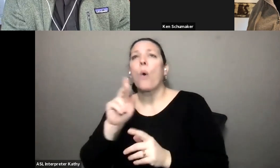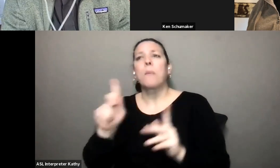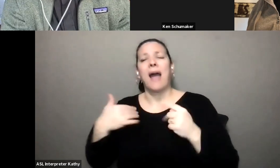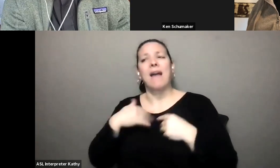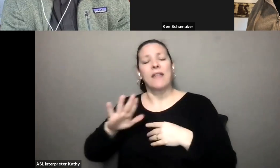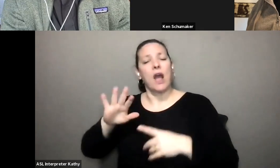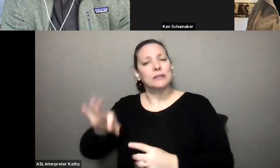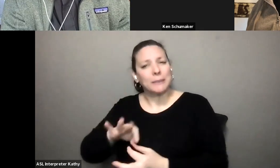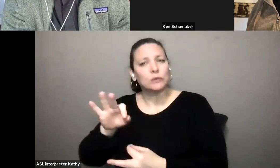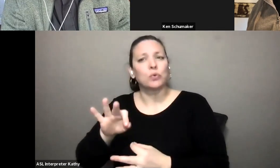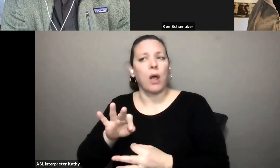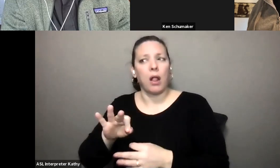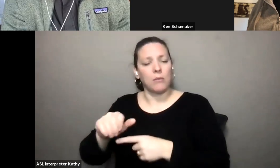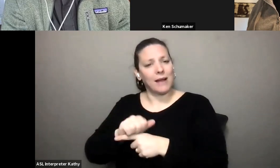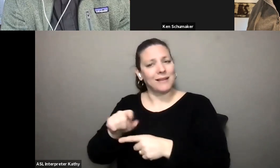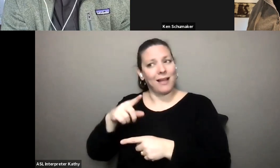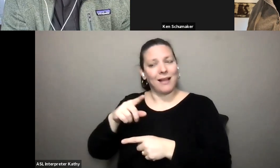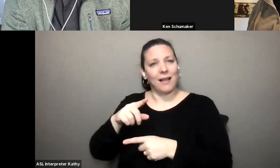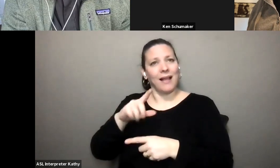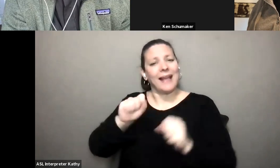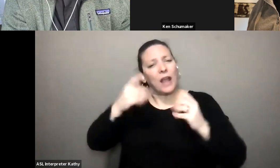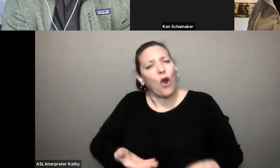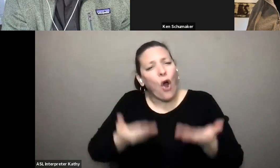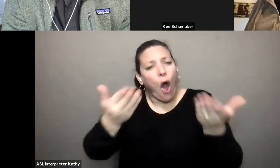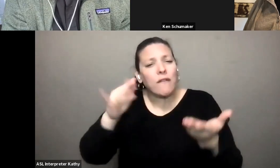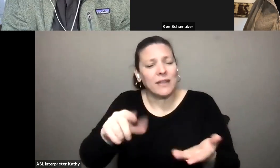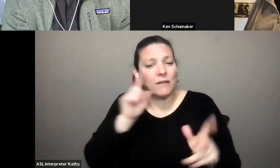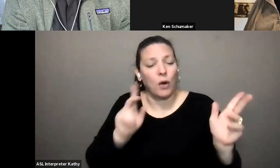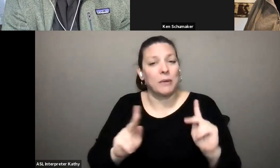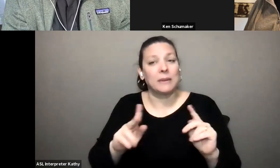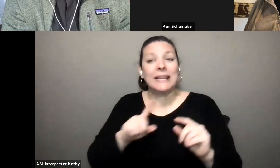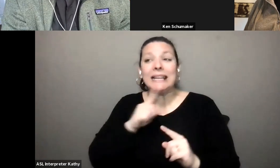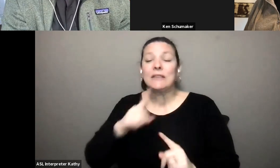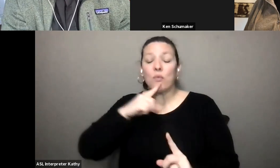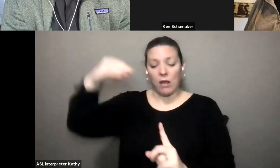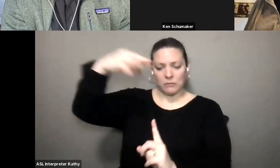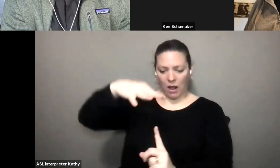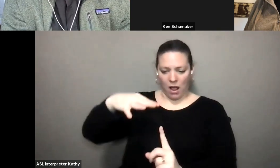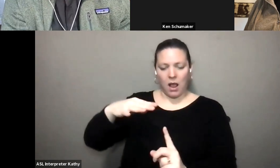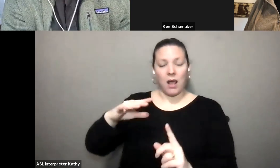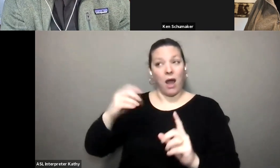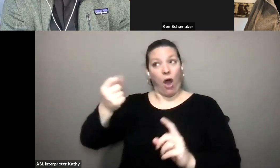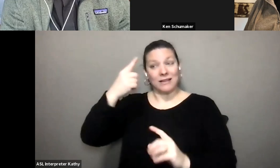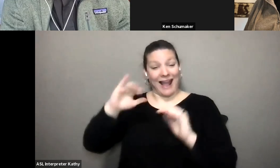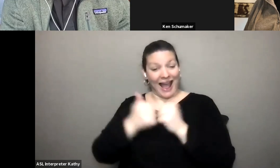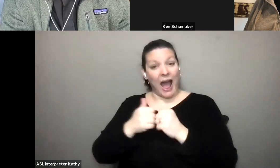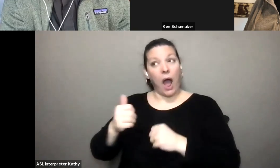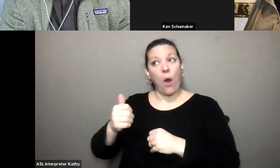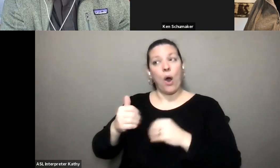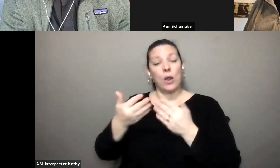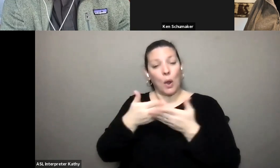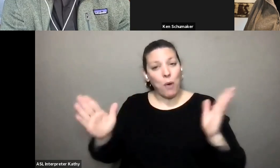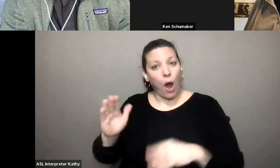offer um and i know lends into this issue of public transportation for us we gather